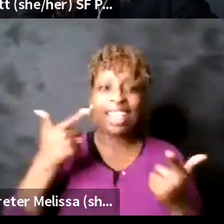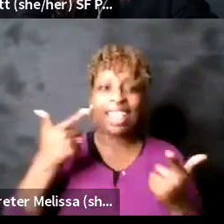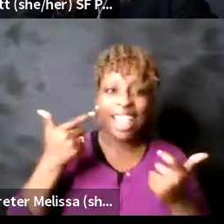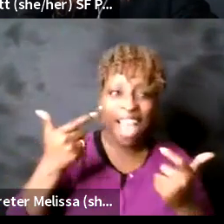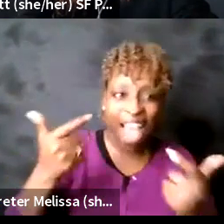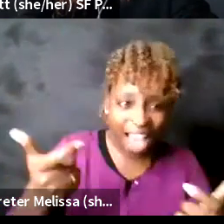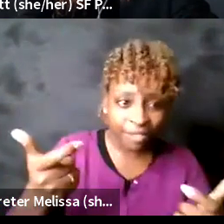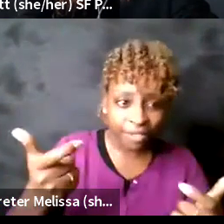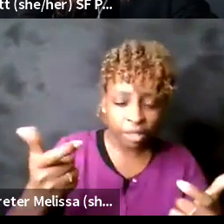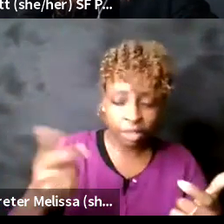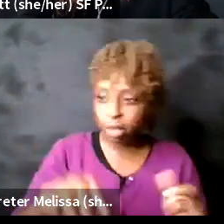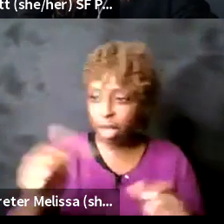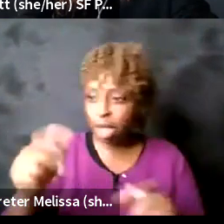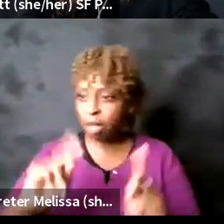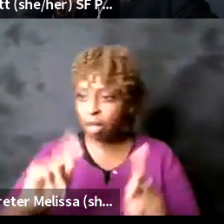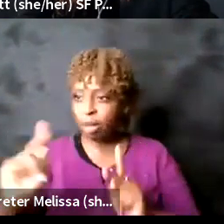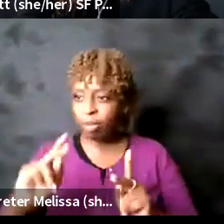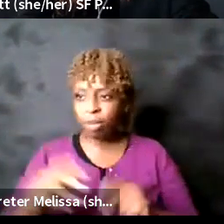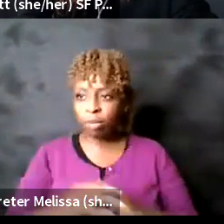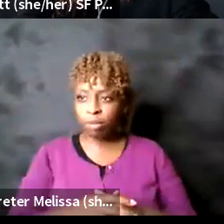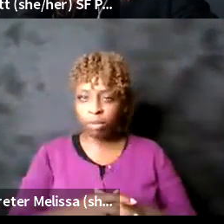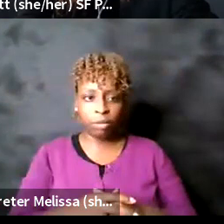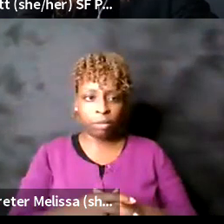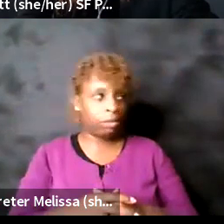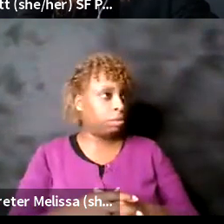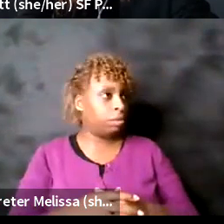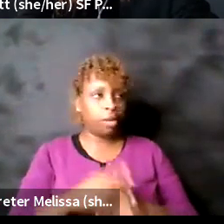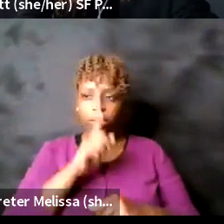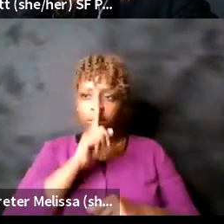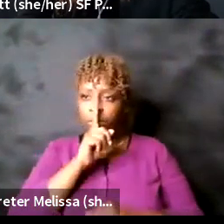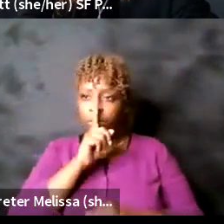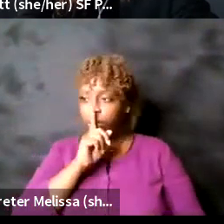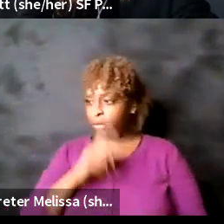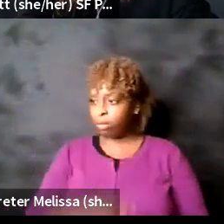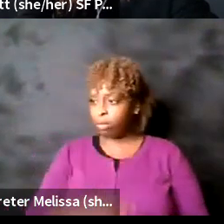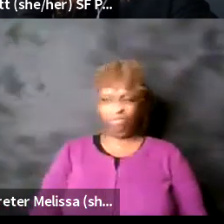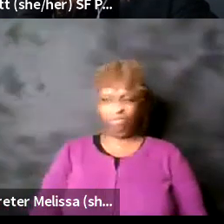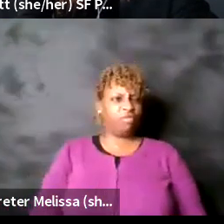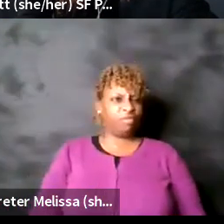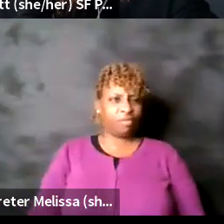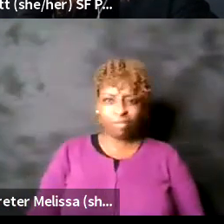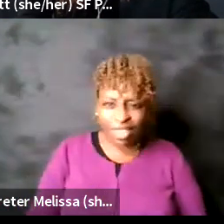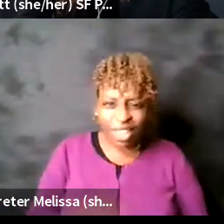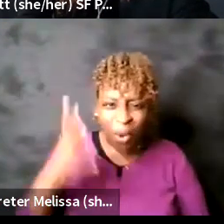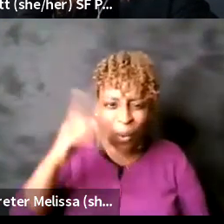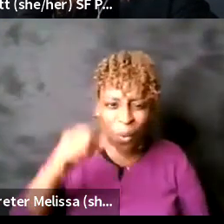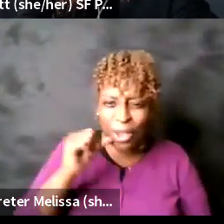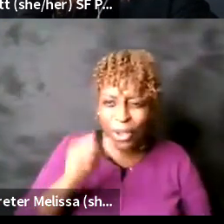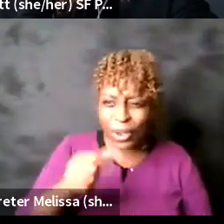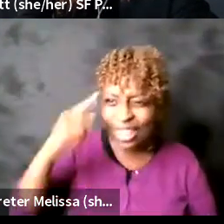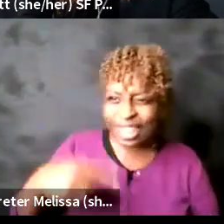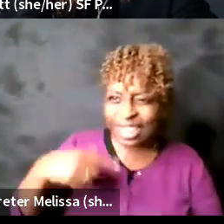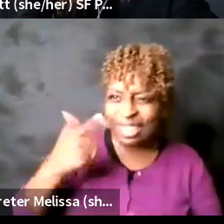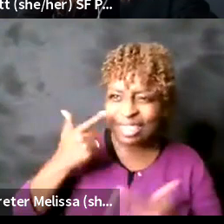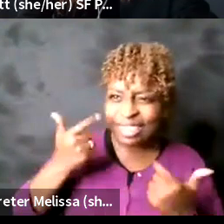person in that entire audience that was funny and any time that the entire audience was laughing we